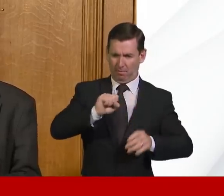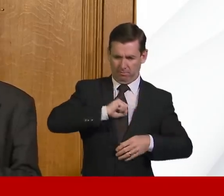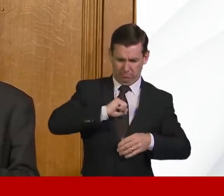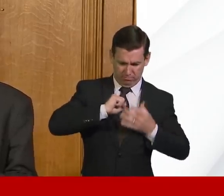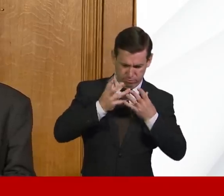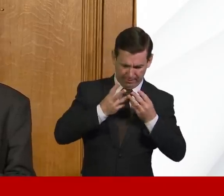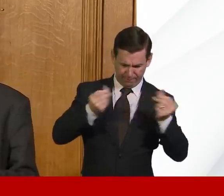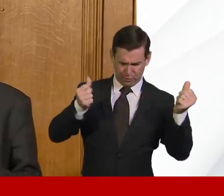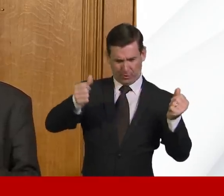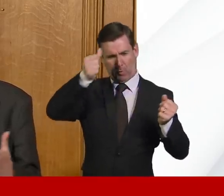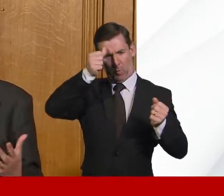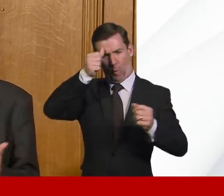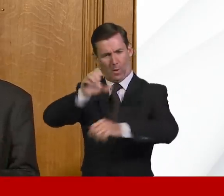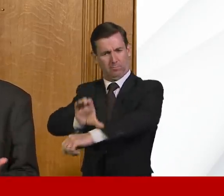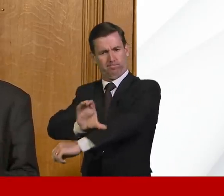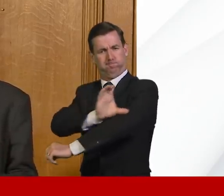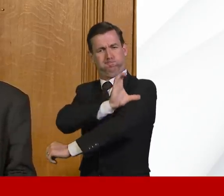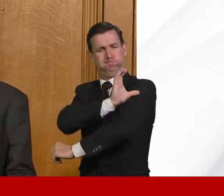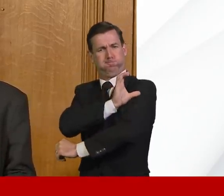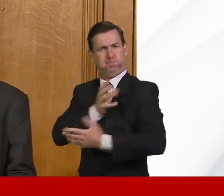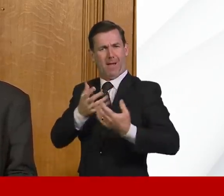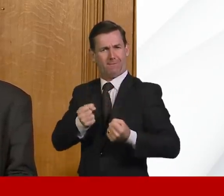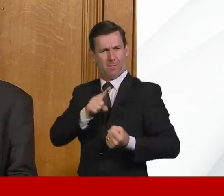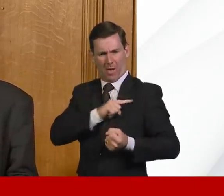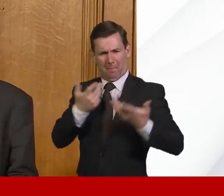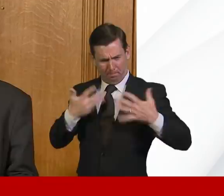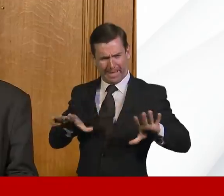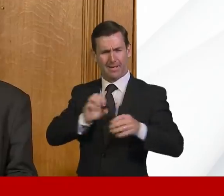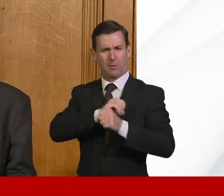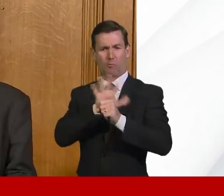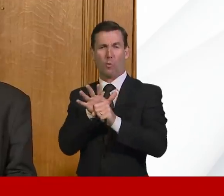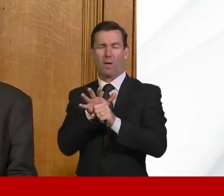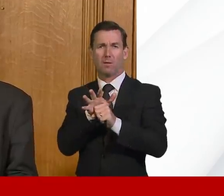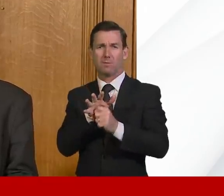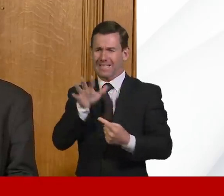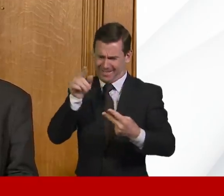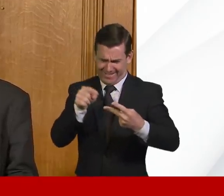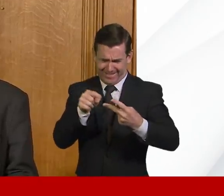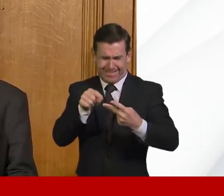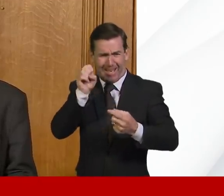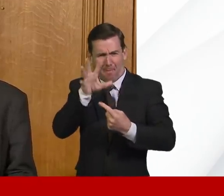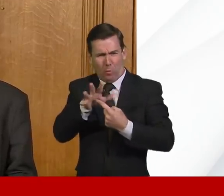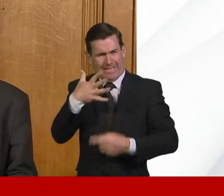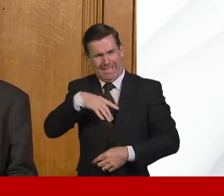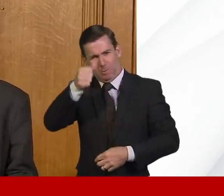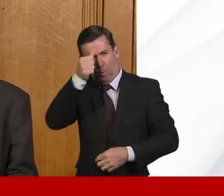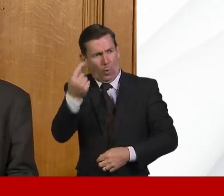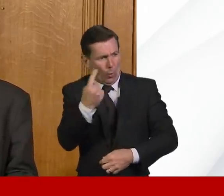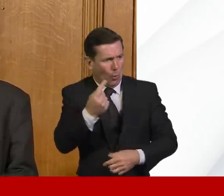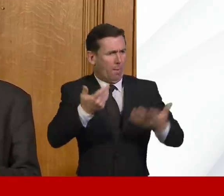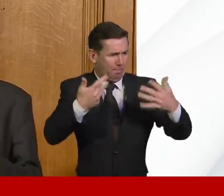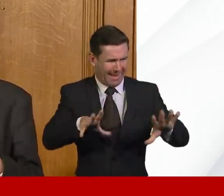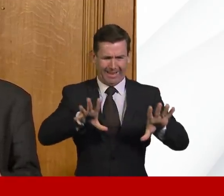will be really important going forward as we understand which parts of the workforce have had this virus and are therefore likely to be immune.